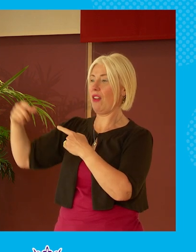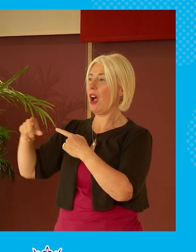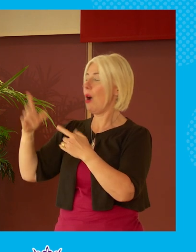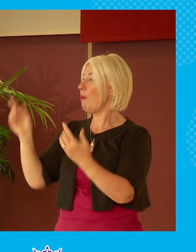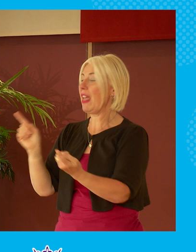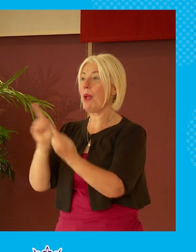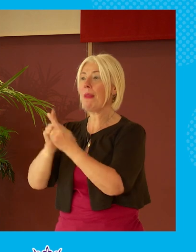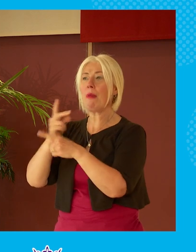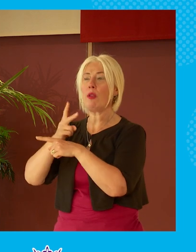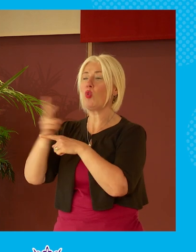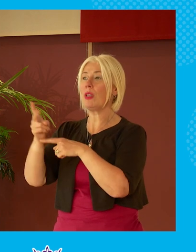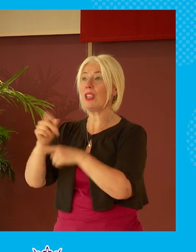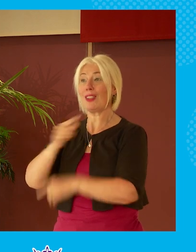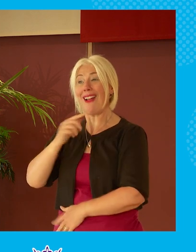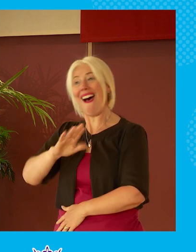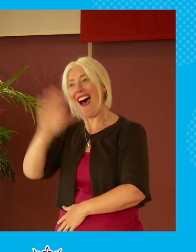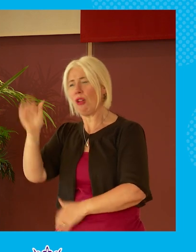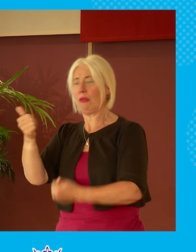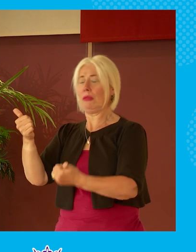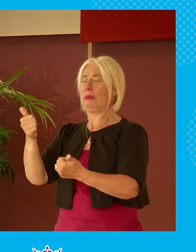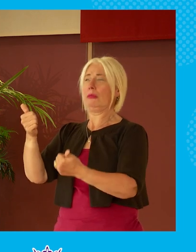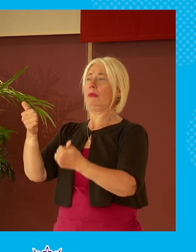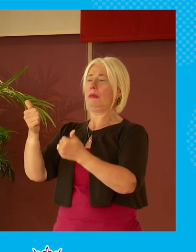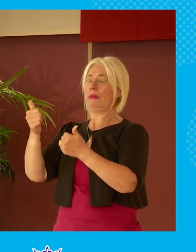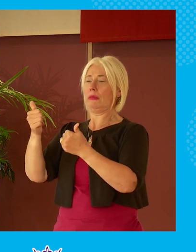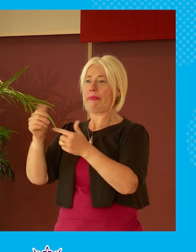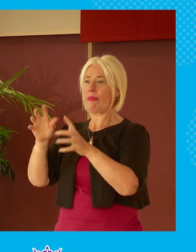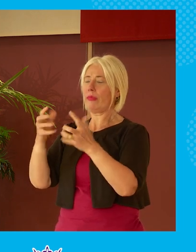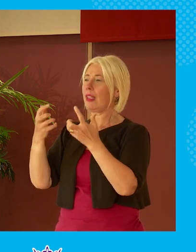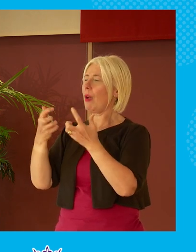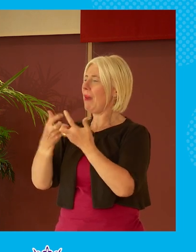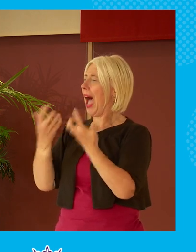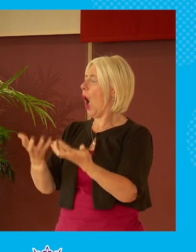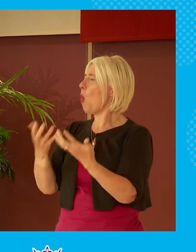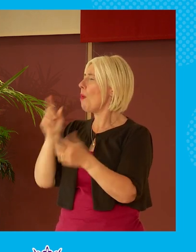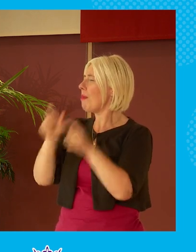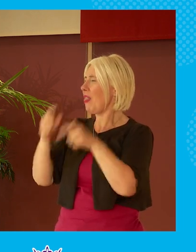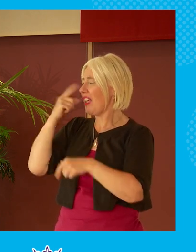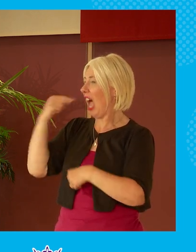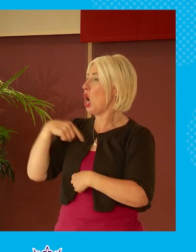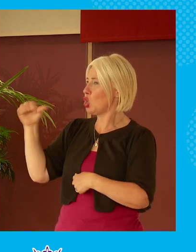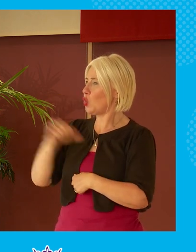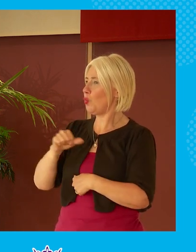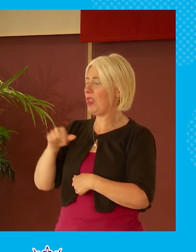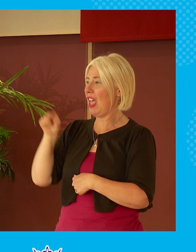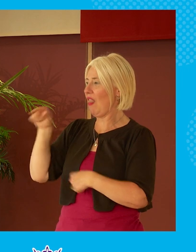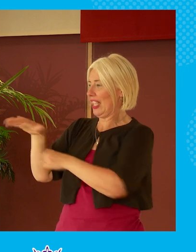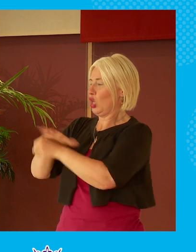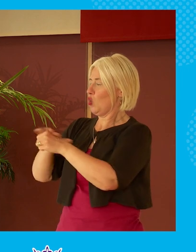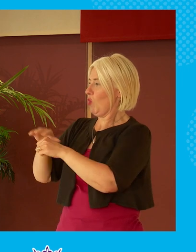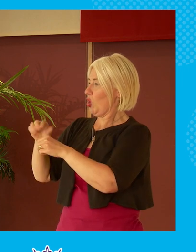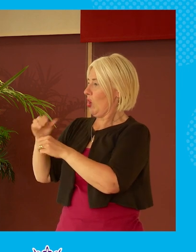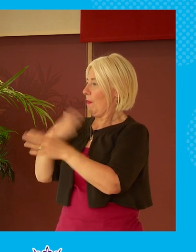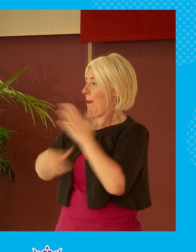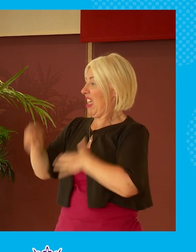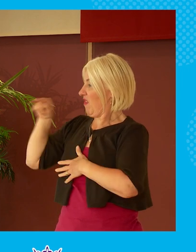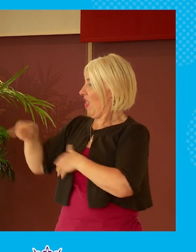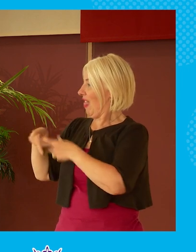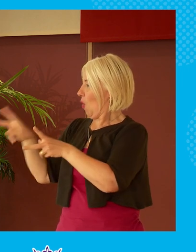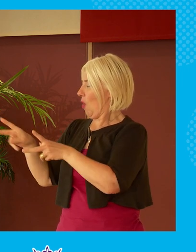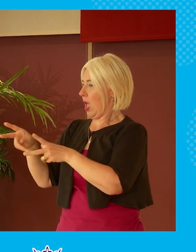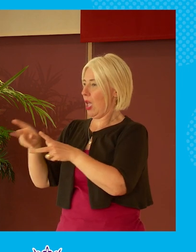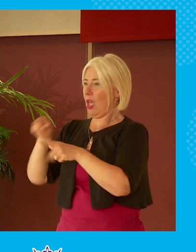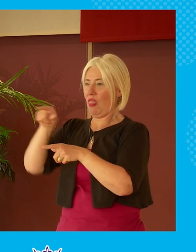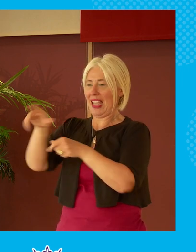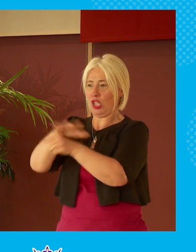else i met her two weeks later it's like hello and people just that's maybe how people perceive that they're supposed to perform that's how you you you express